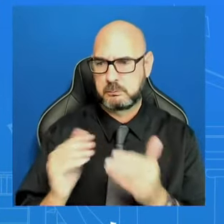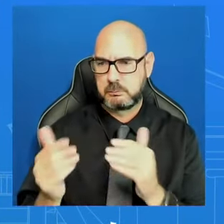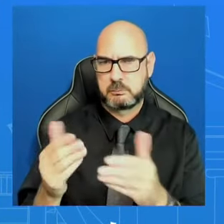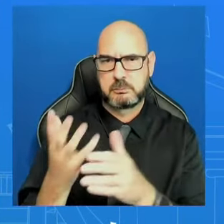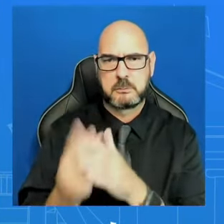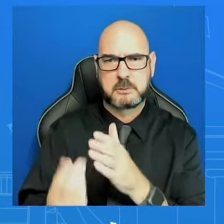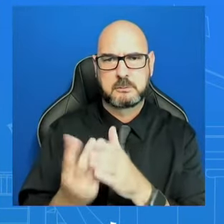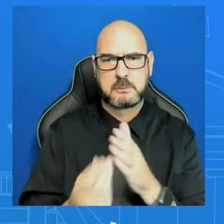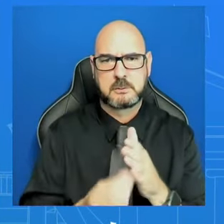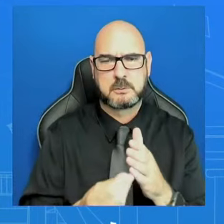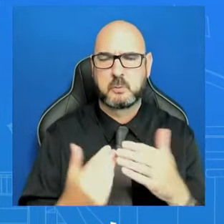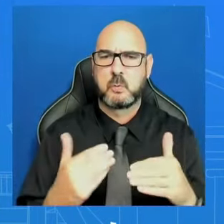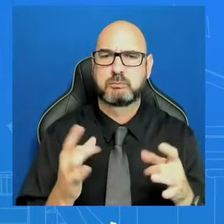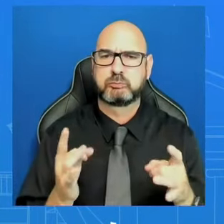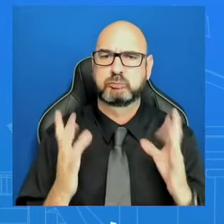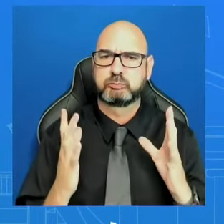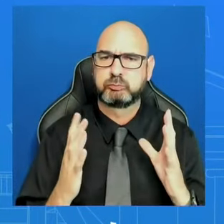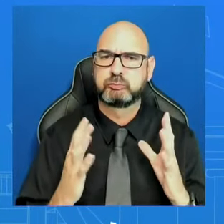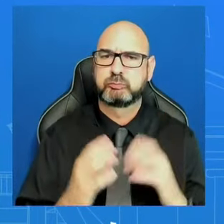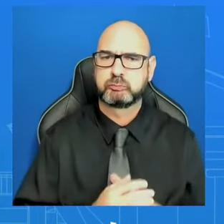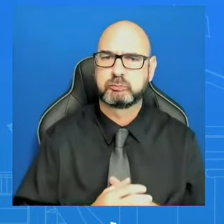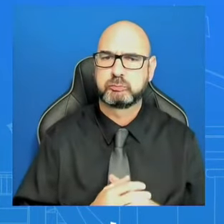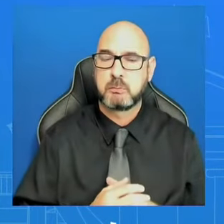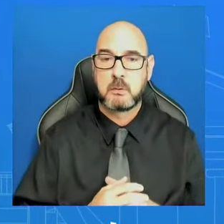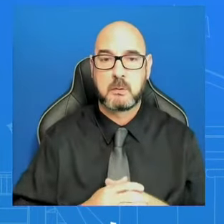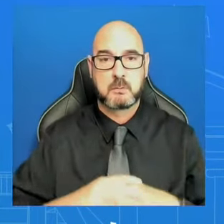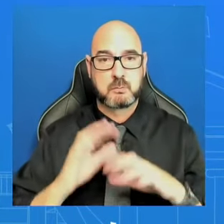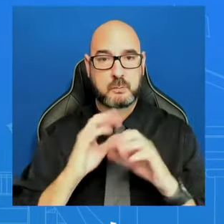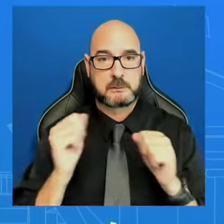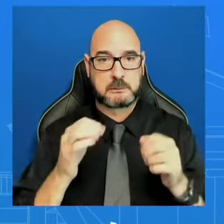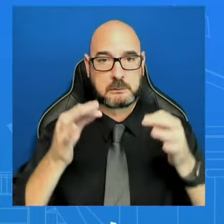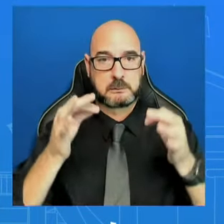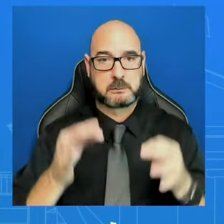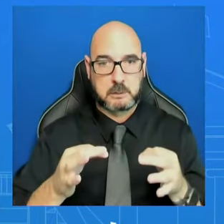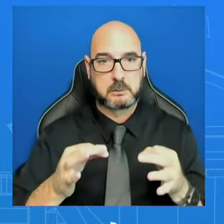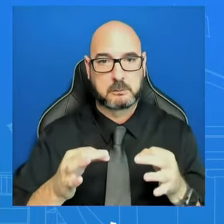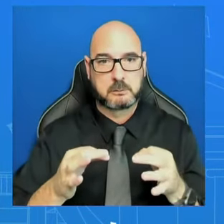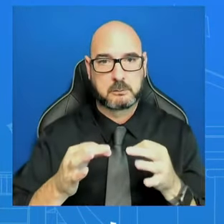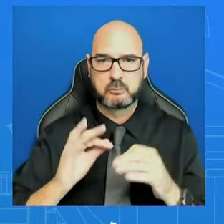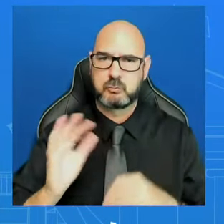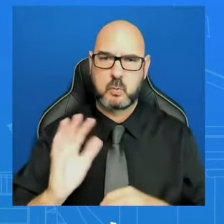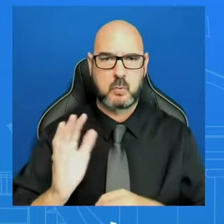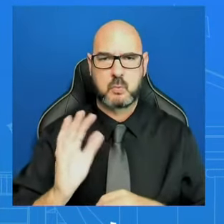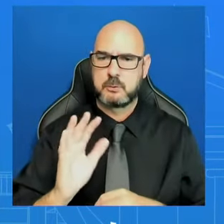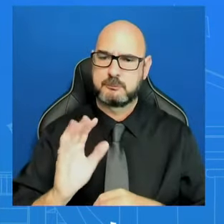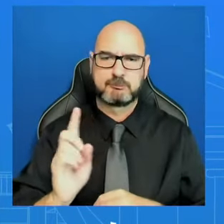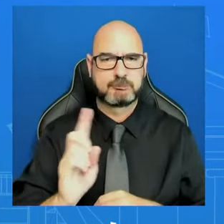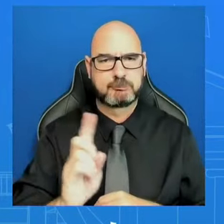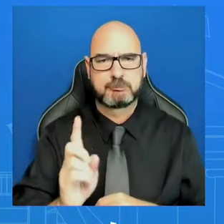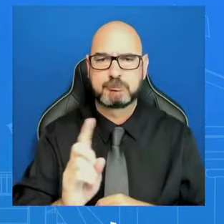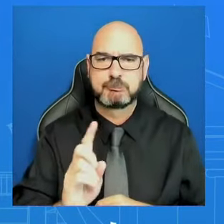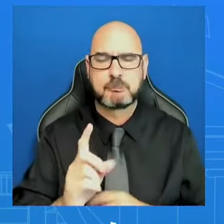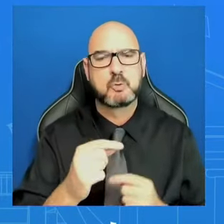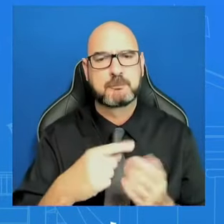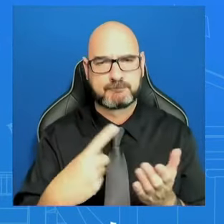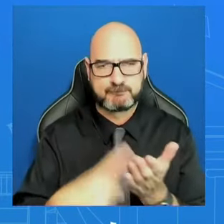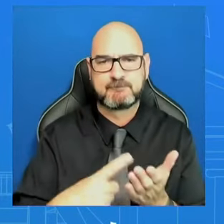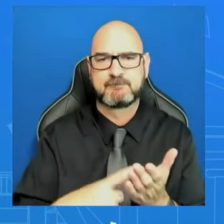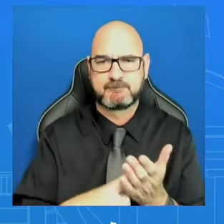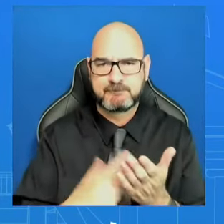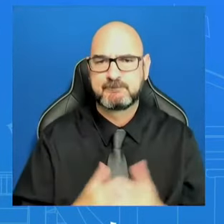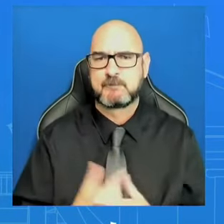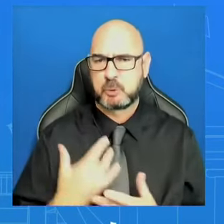And the president felt strongly that it was time to talk to Prime Minister Netanyahu about his concerns. Would you characterize this call as an ultimatum?